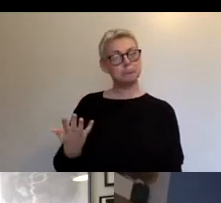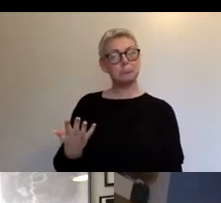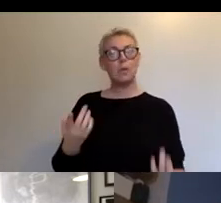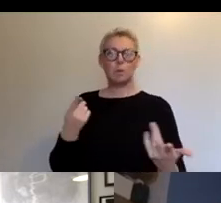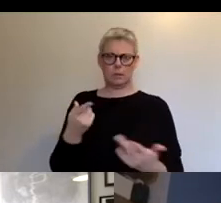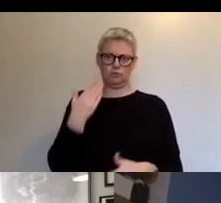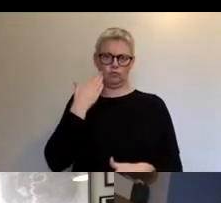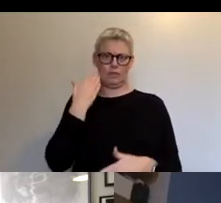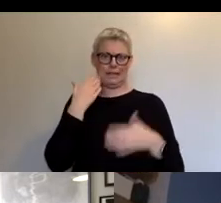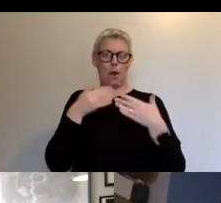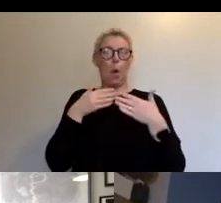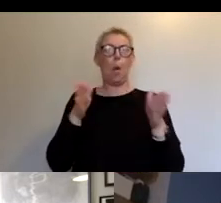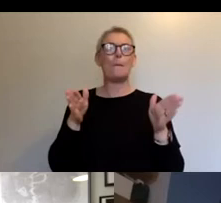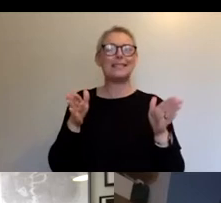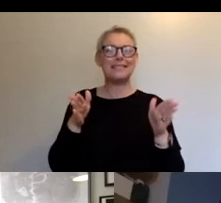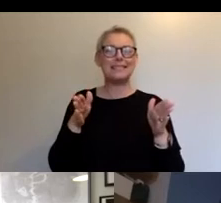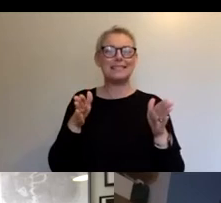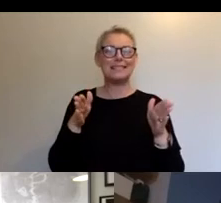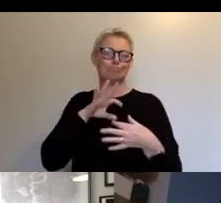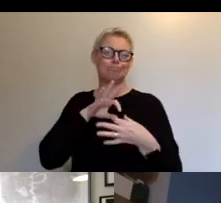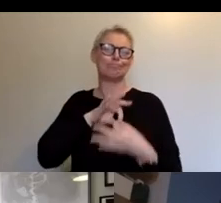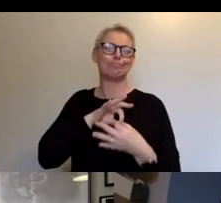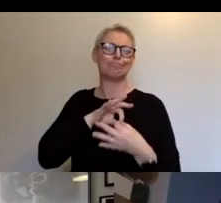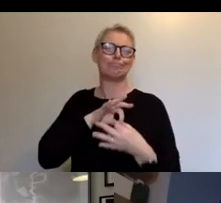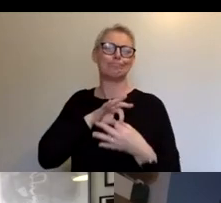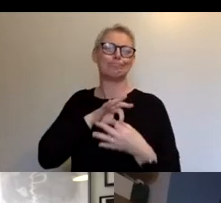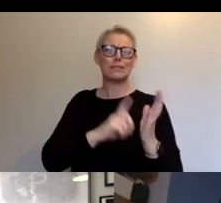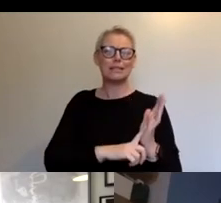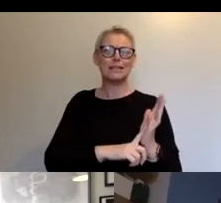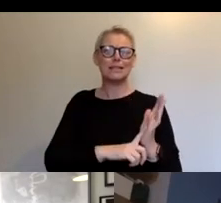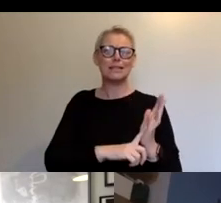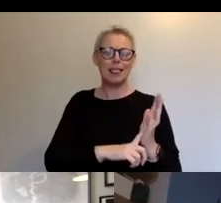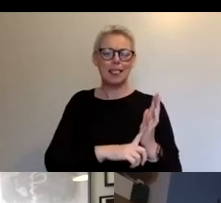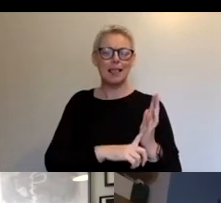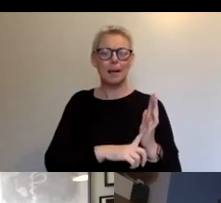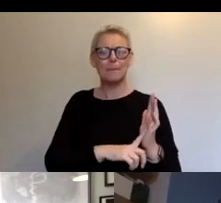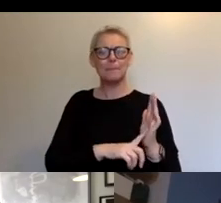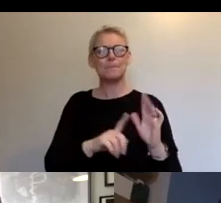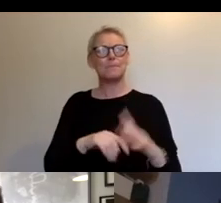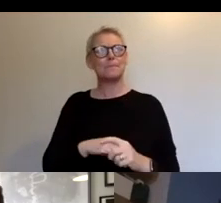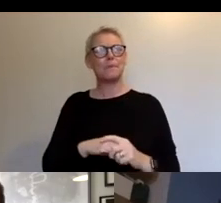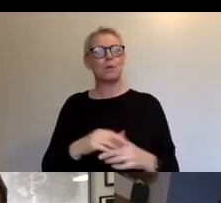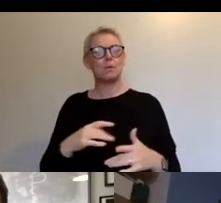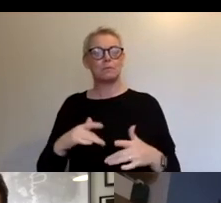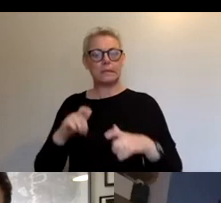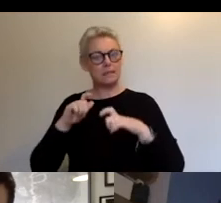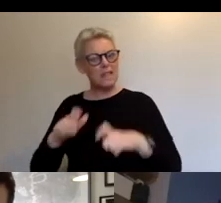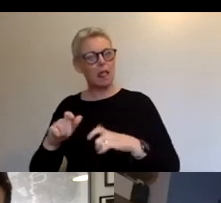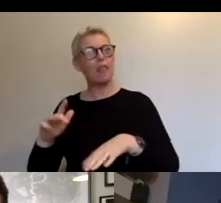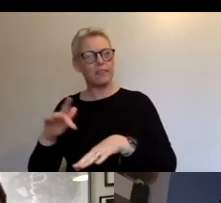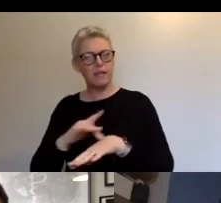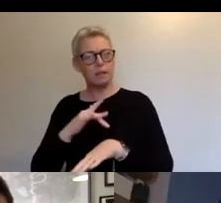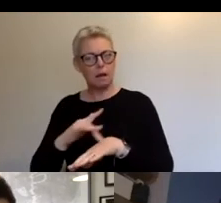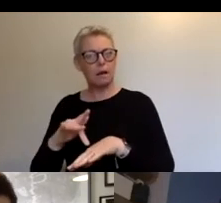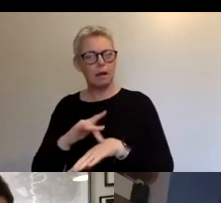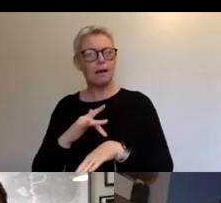theatre reconnected to Bristol, but very much still a theatre in the same manner as theatre